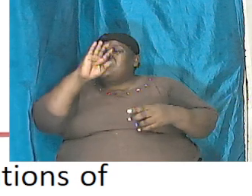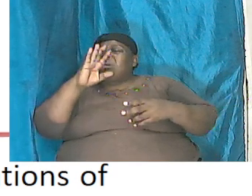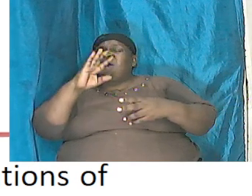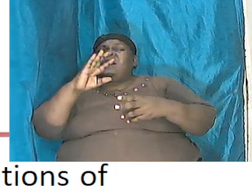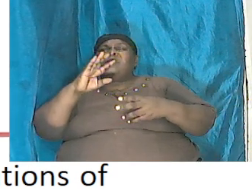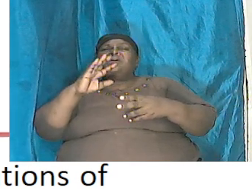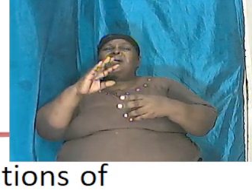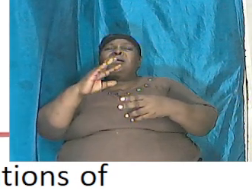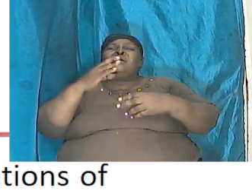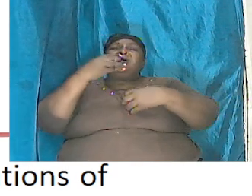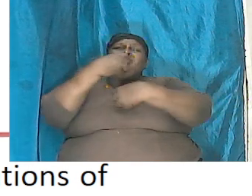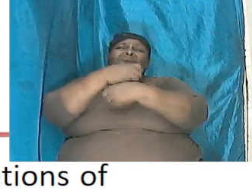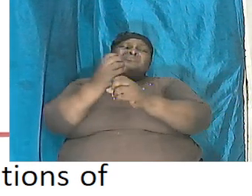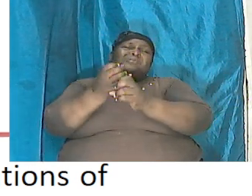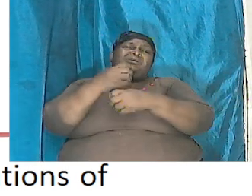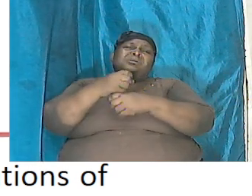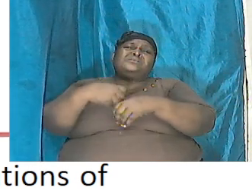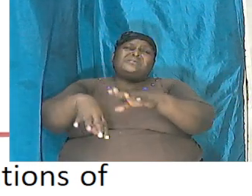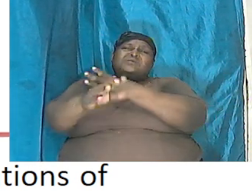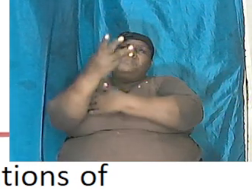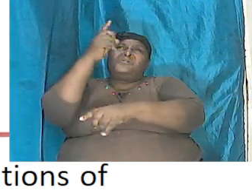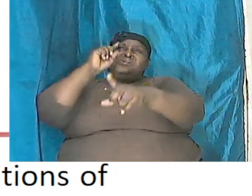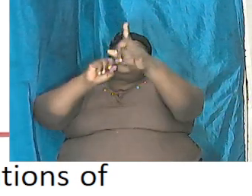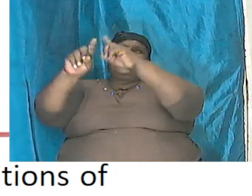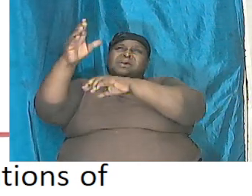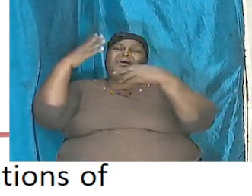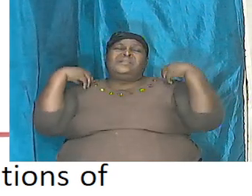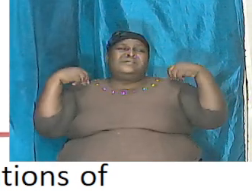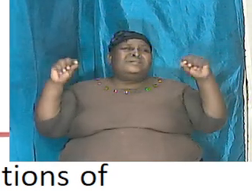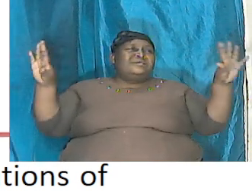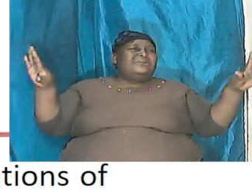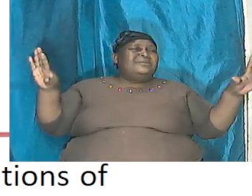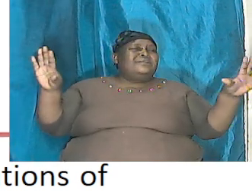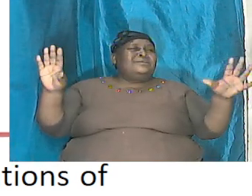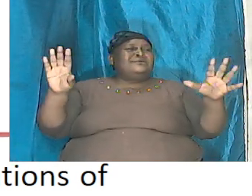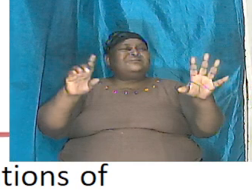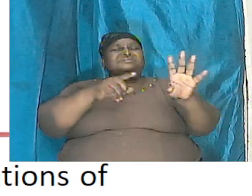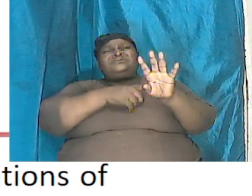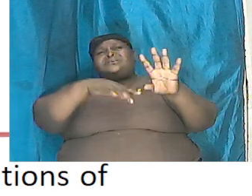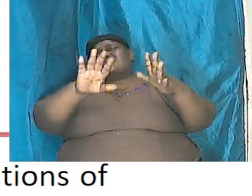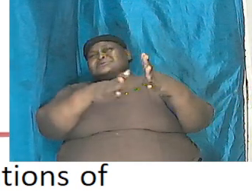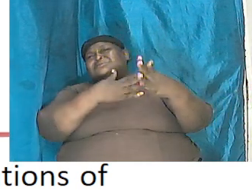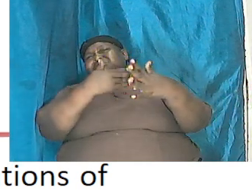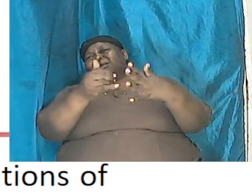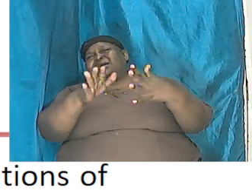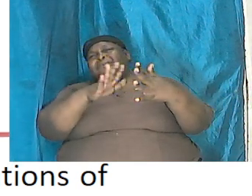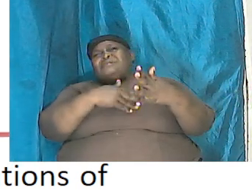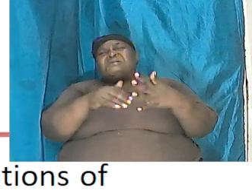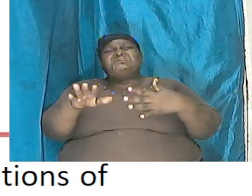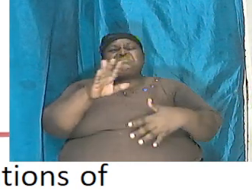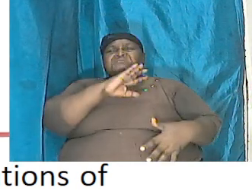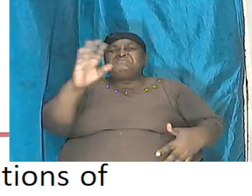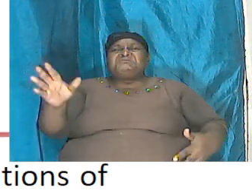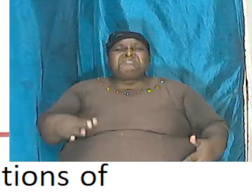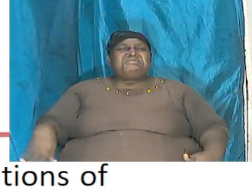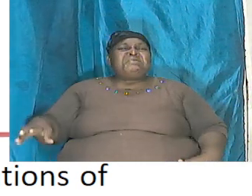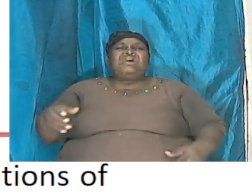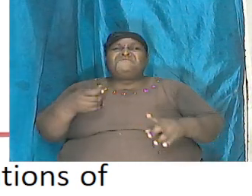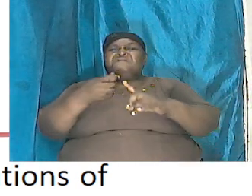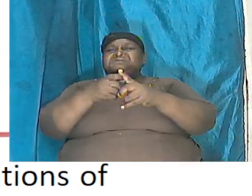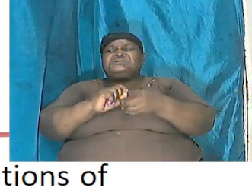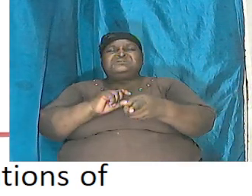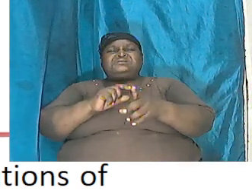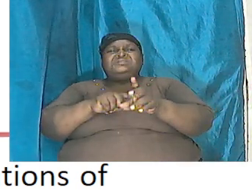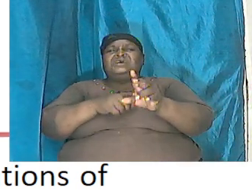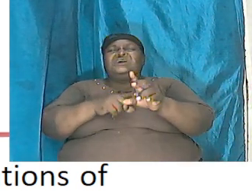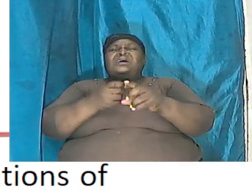the morning stars and the angels and they started to sing up to that point he did not even start on the earth as yet no